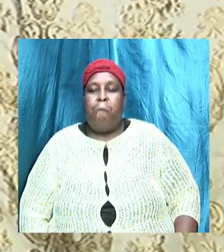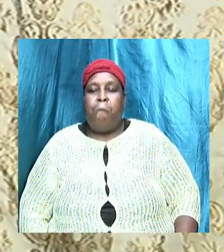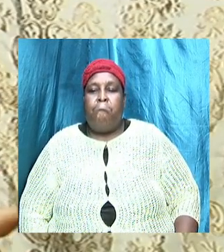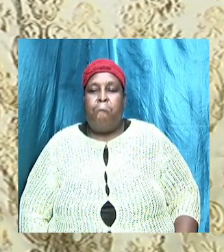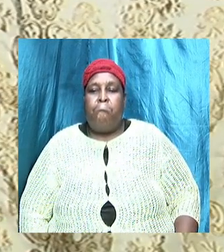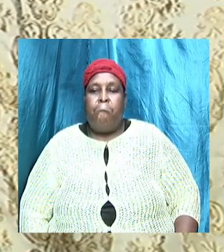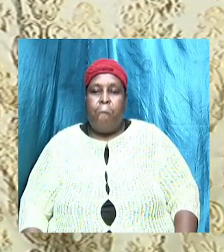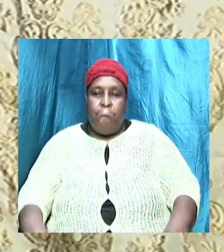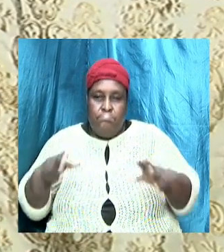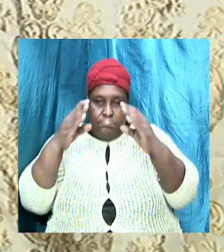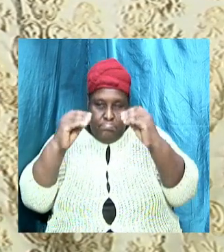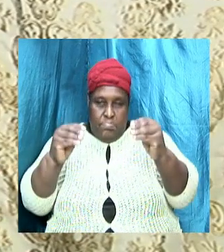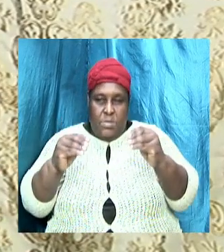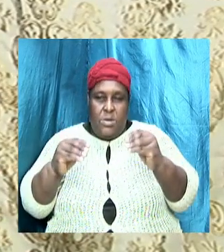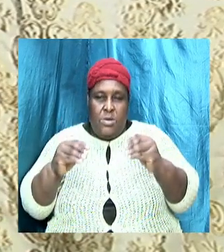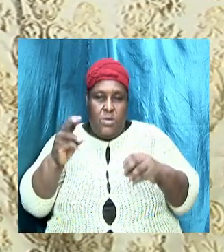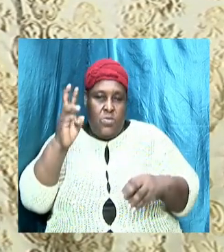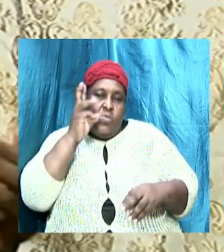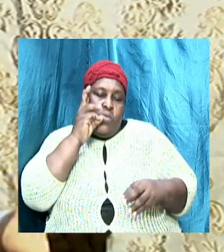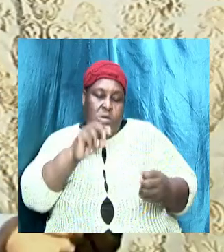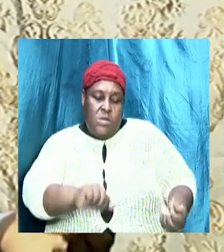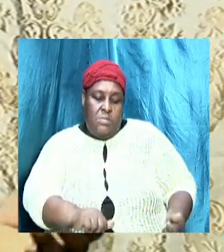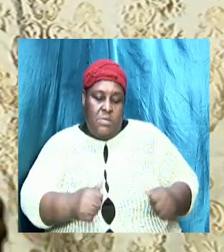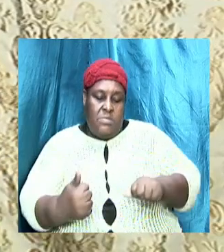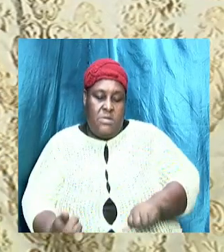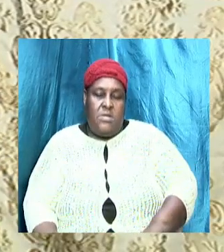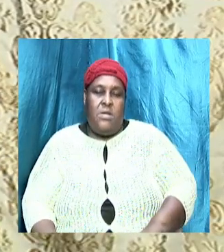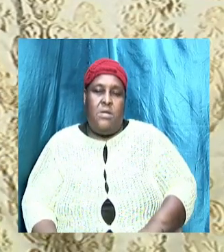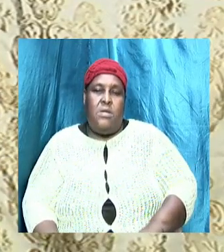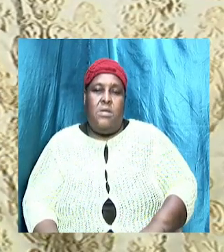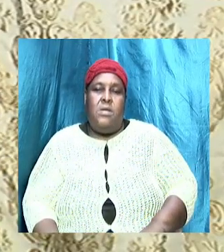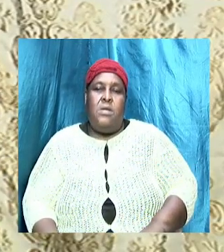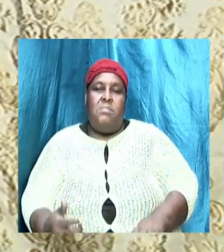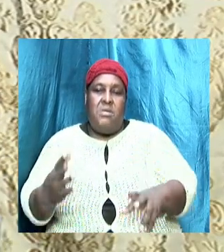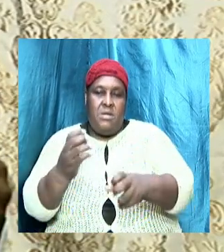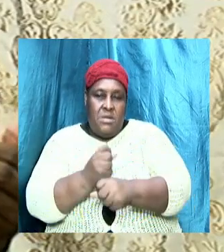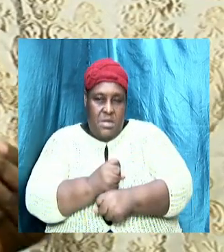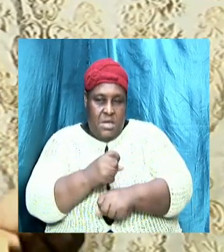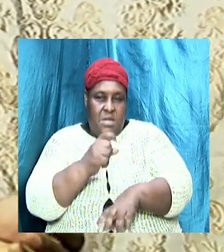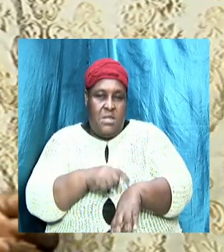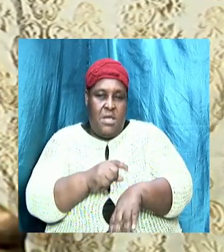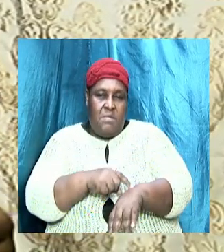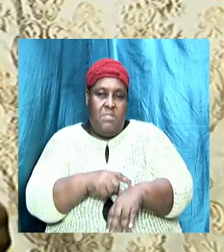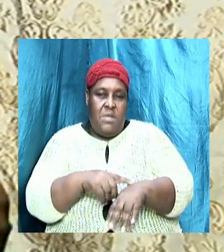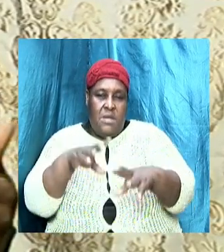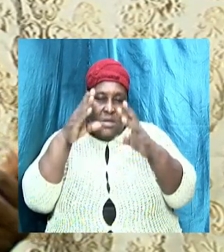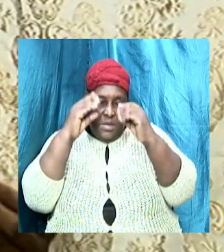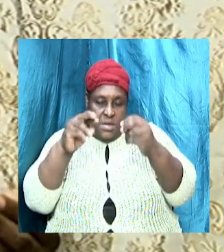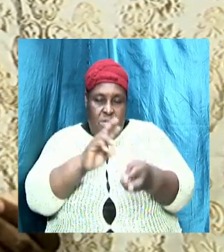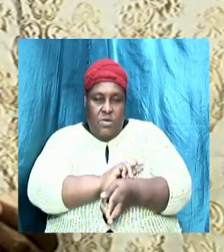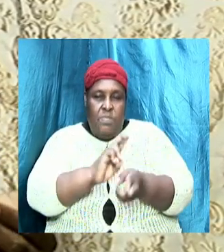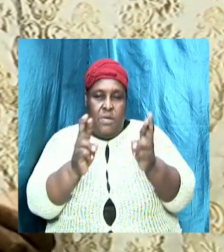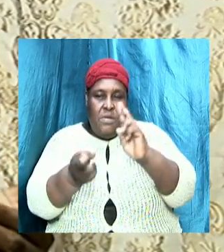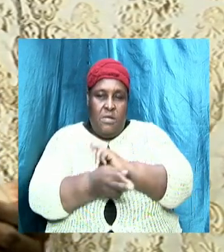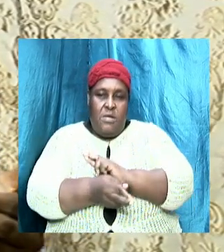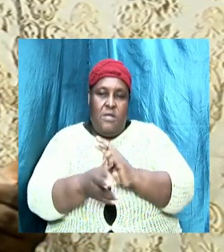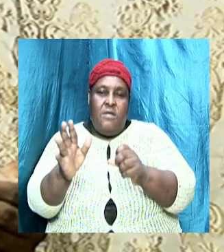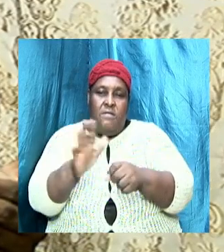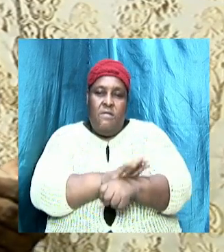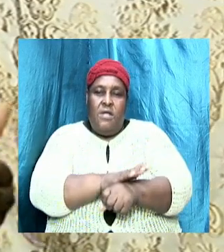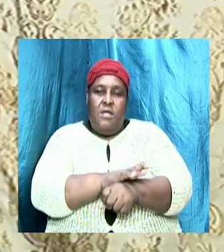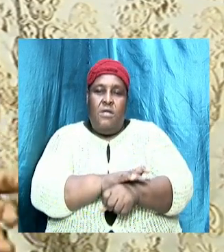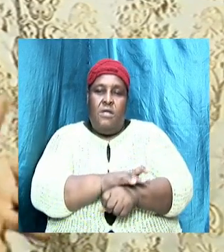because to teach water baptism might take some time to teach repentance and feeling of the Holy Spirit